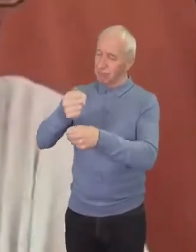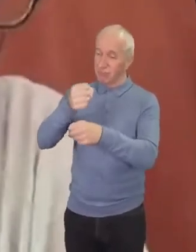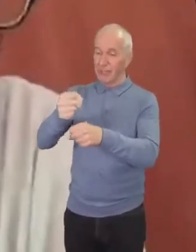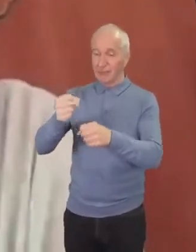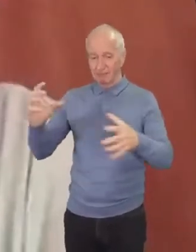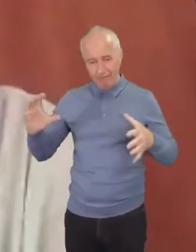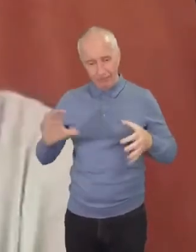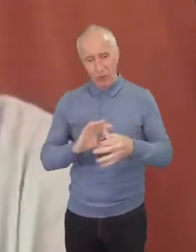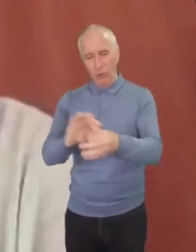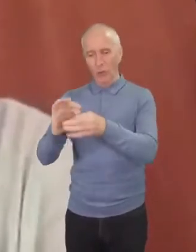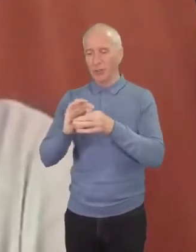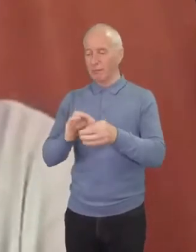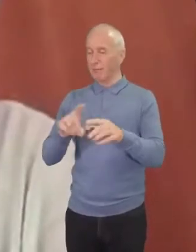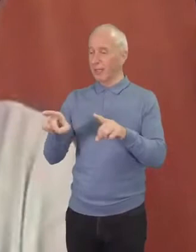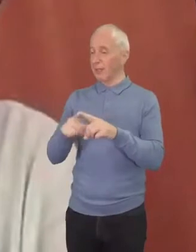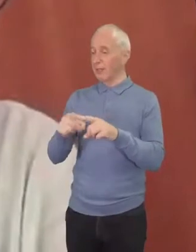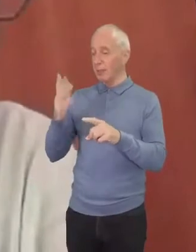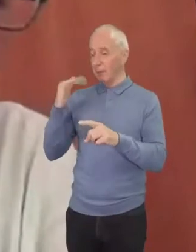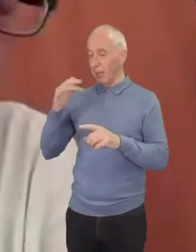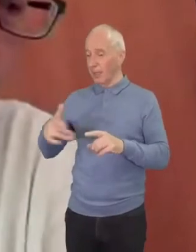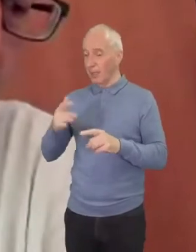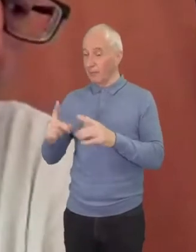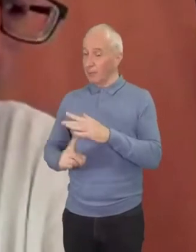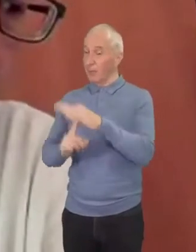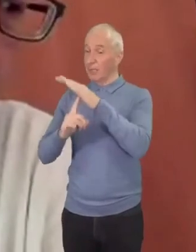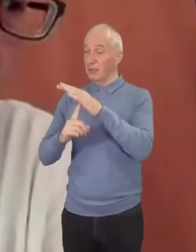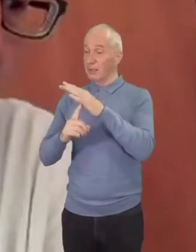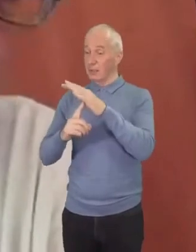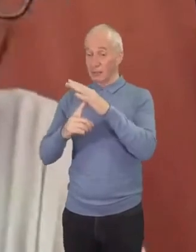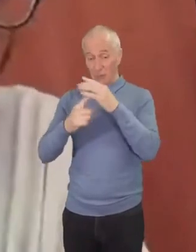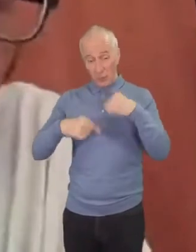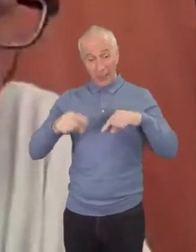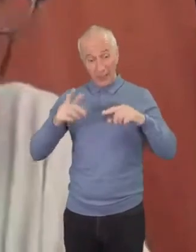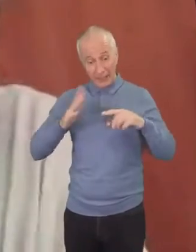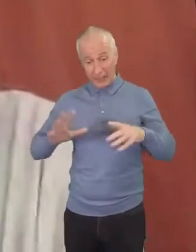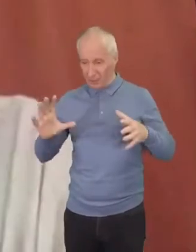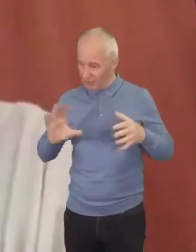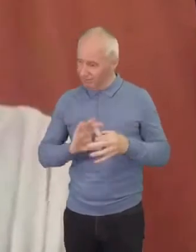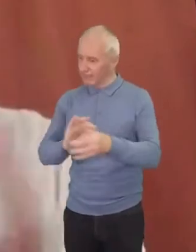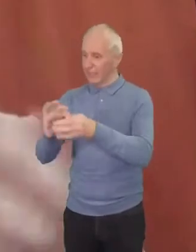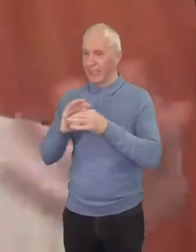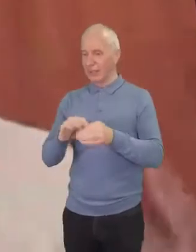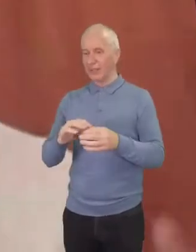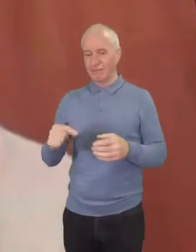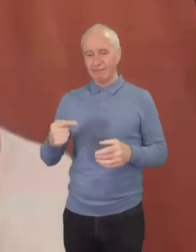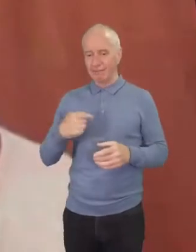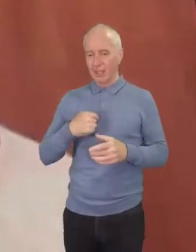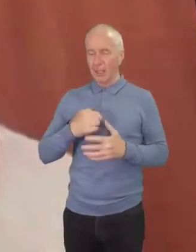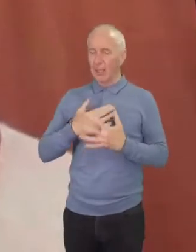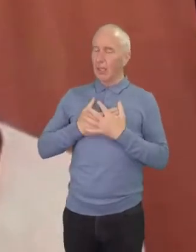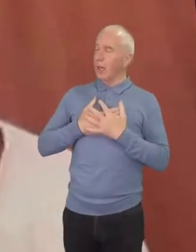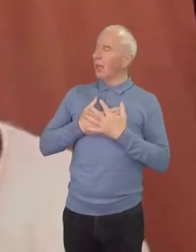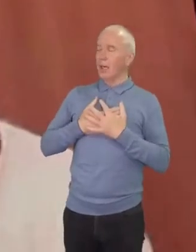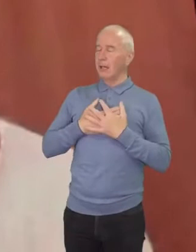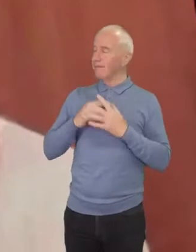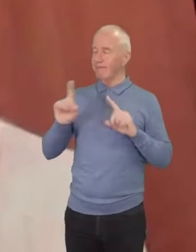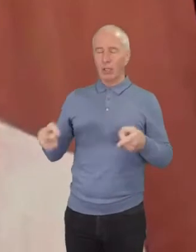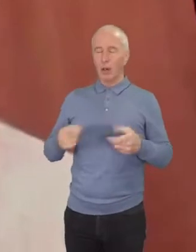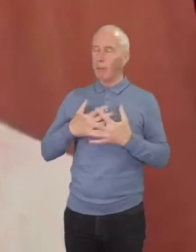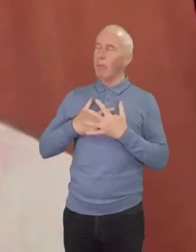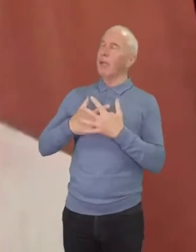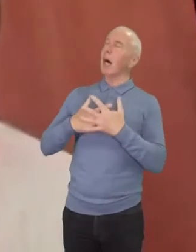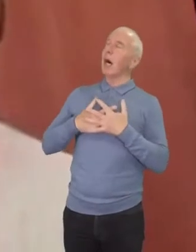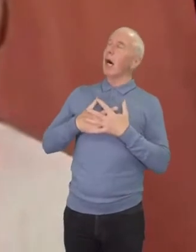that black lives matter that um um um can't breathe you know the the cry of in the groaning of our